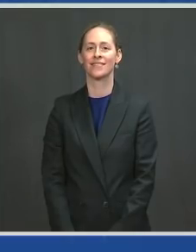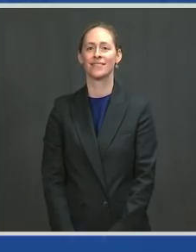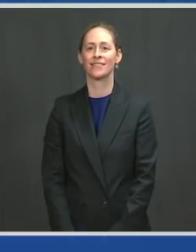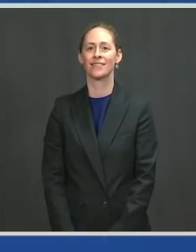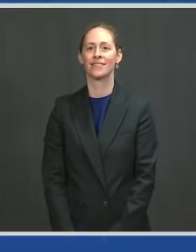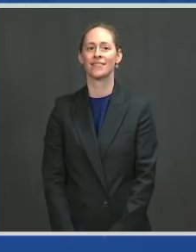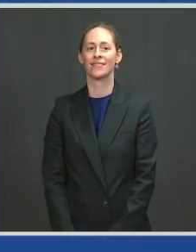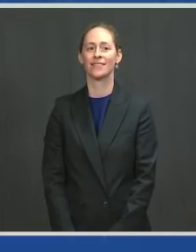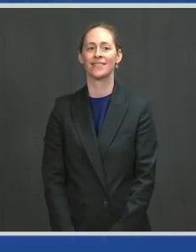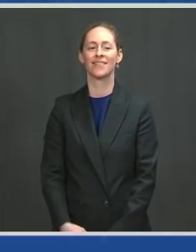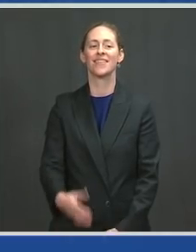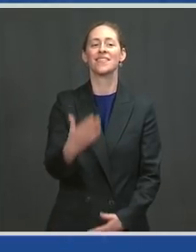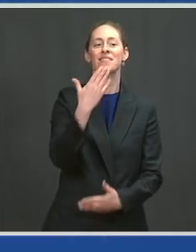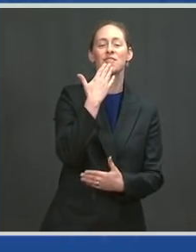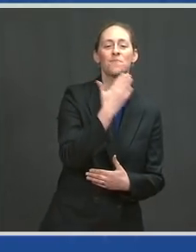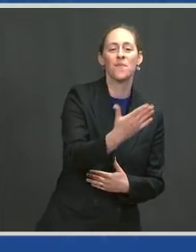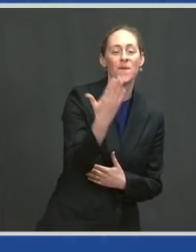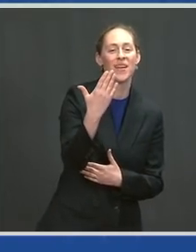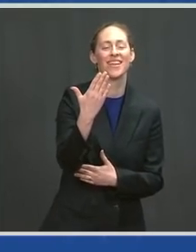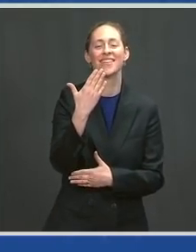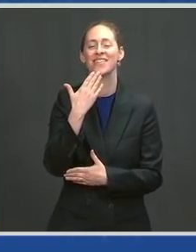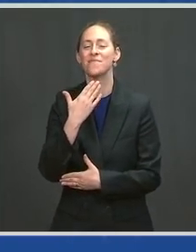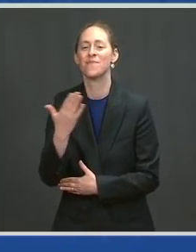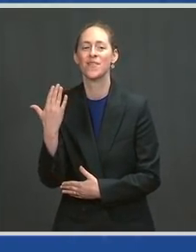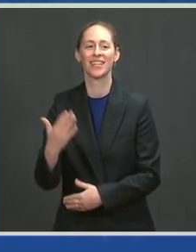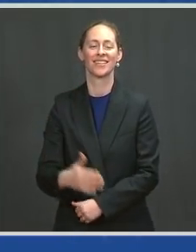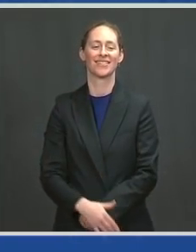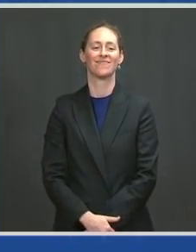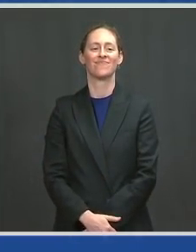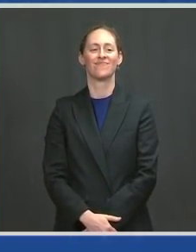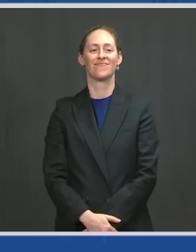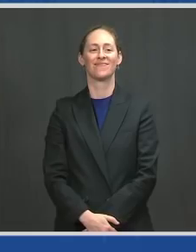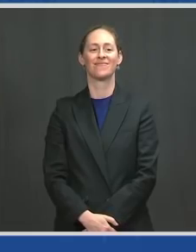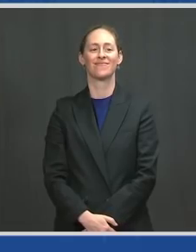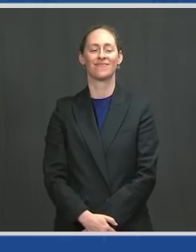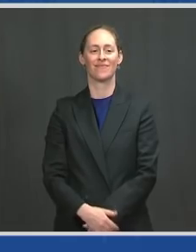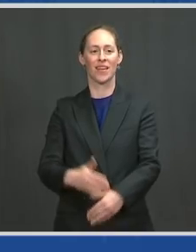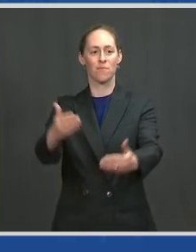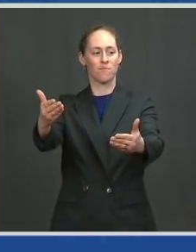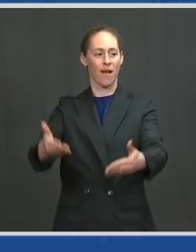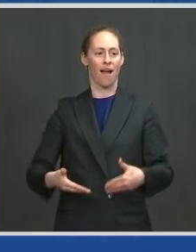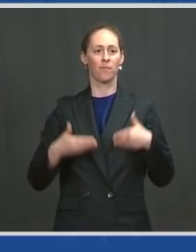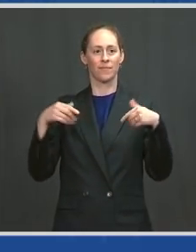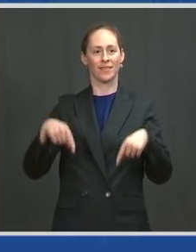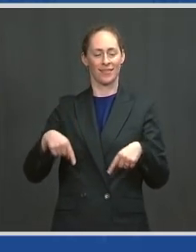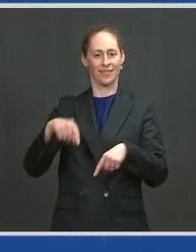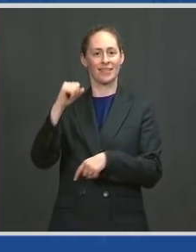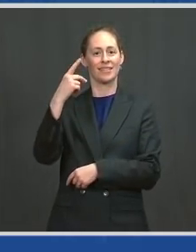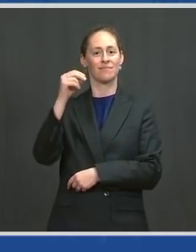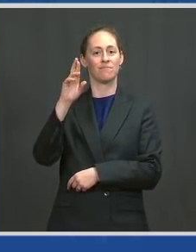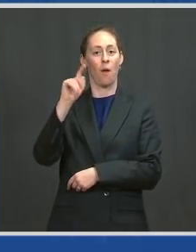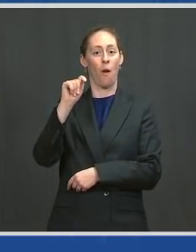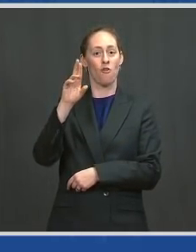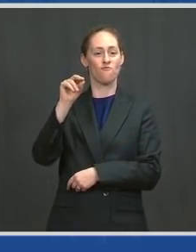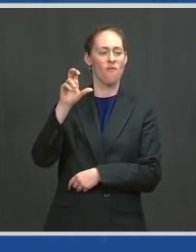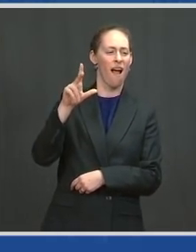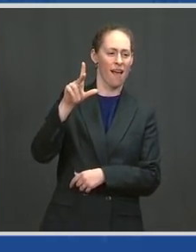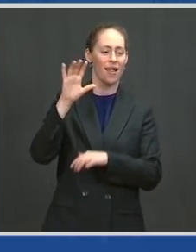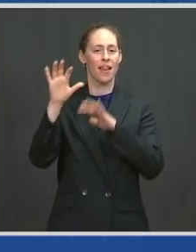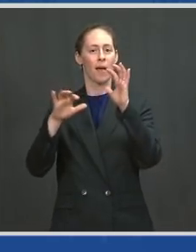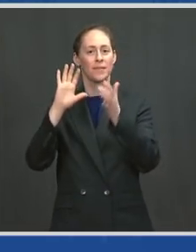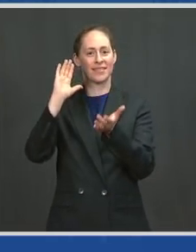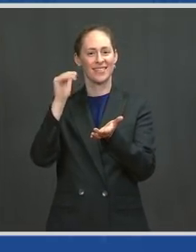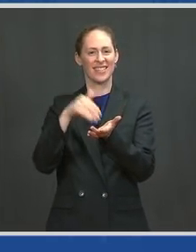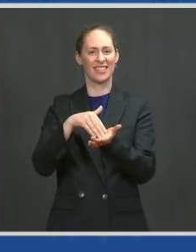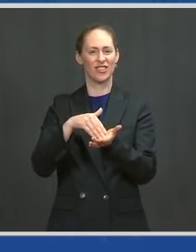Well, good morning to everybody, and welcome to Sport Rock. I don't know about you all, but this is